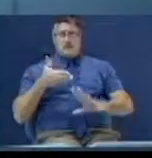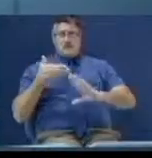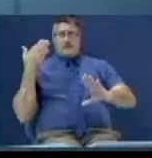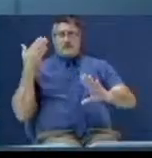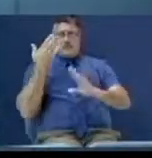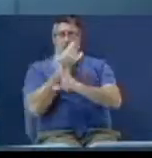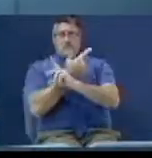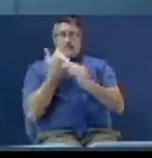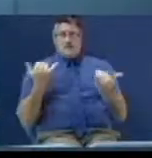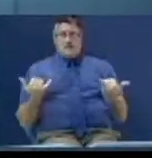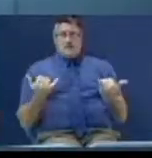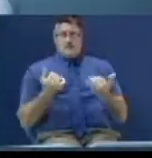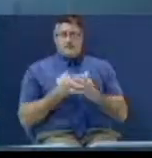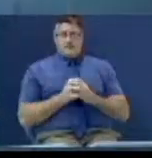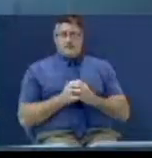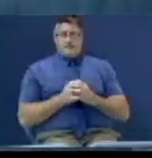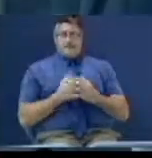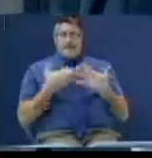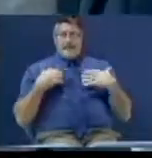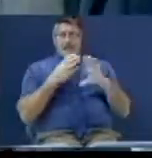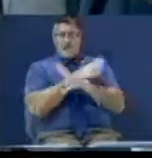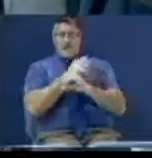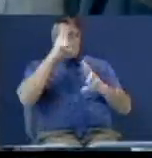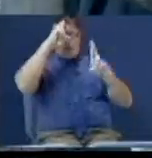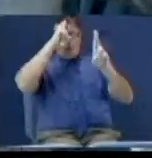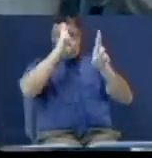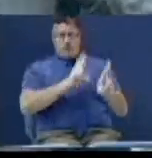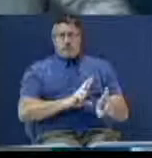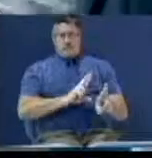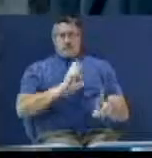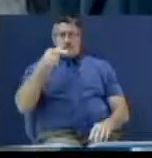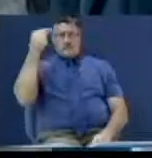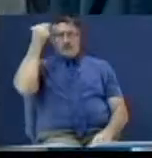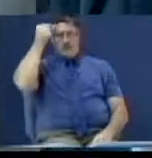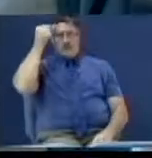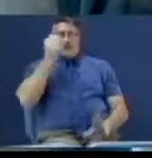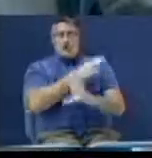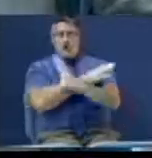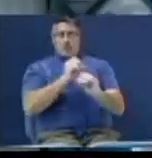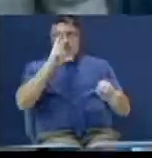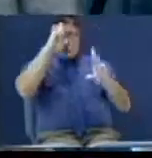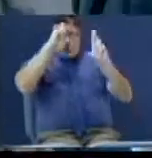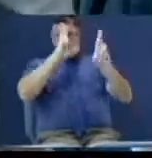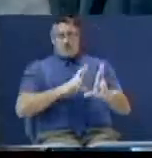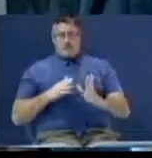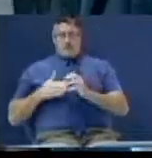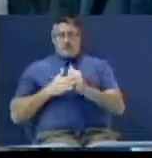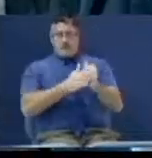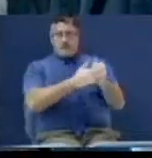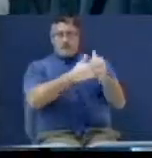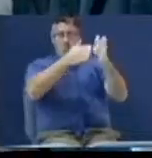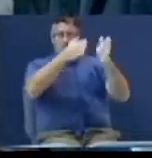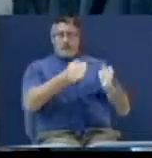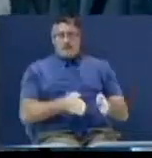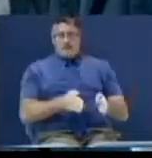now. They have no respect for our government, no respect for our leaders in my preaching.